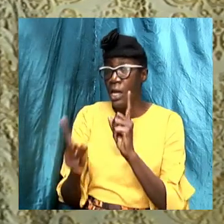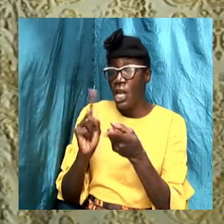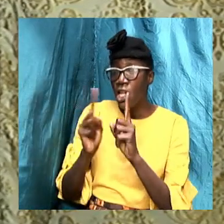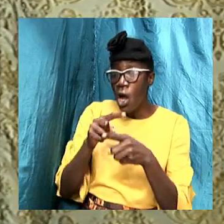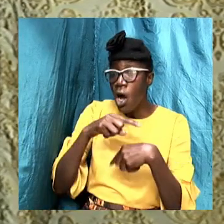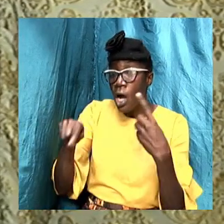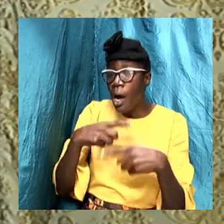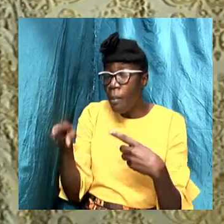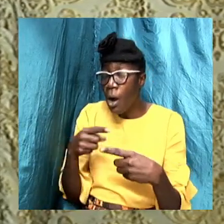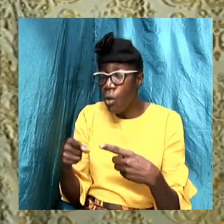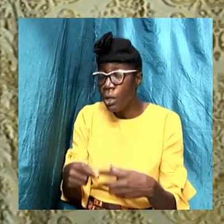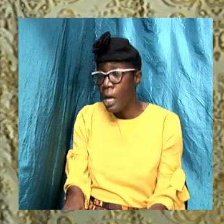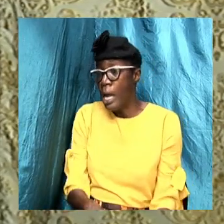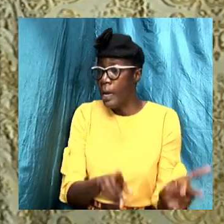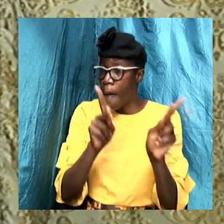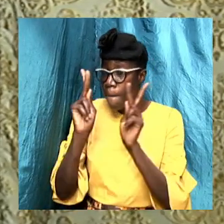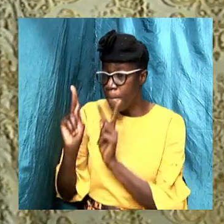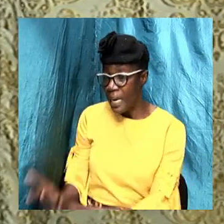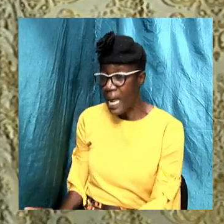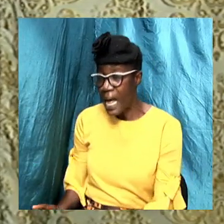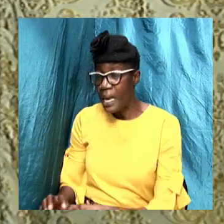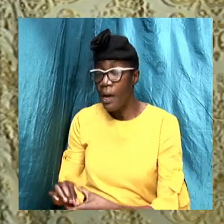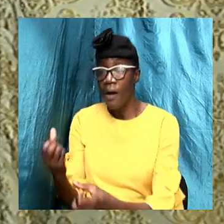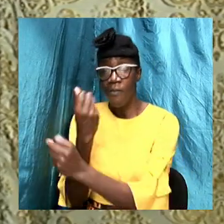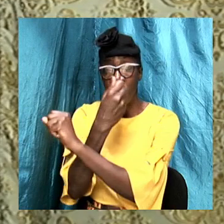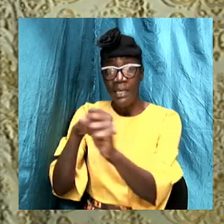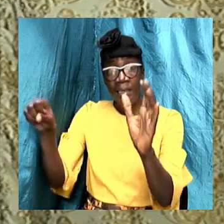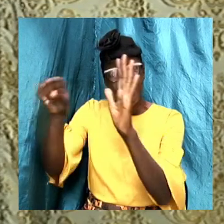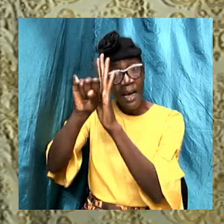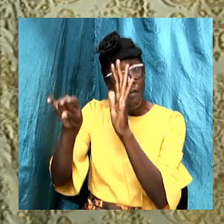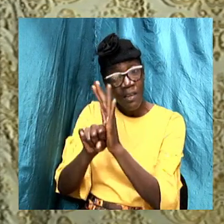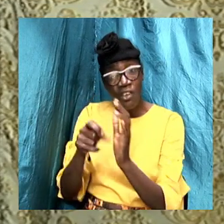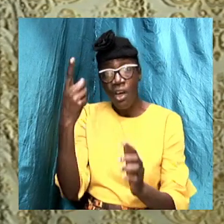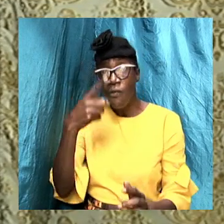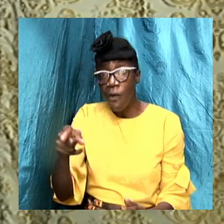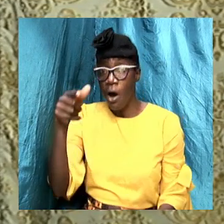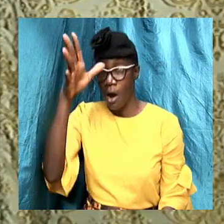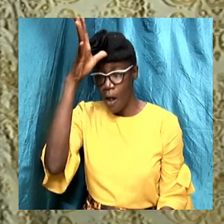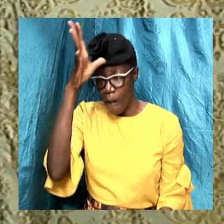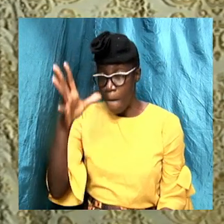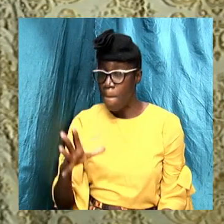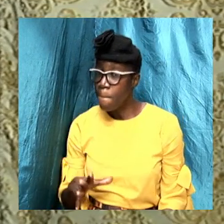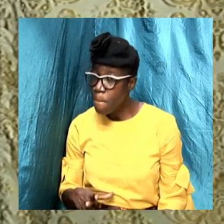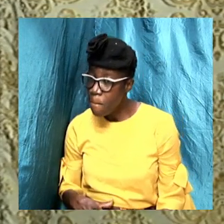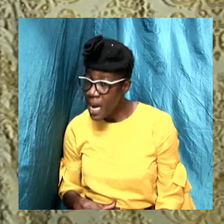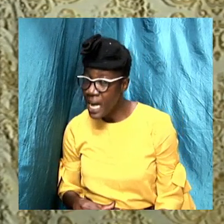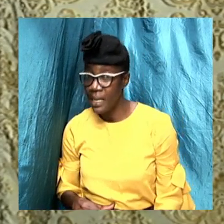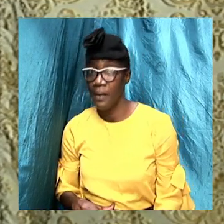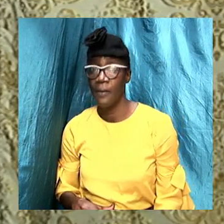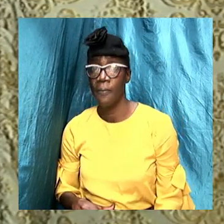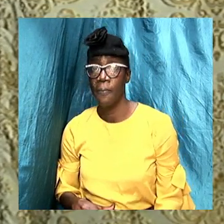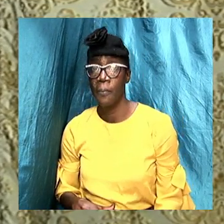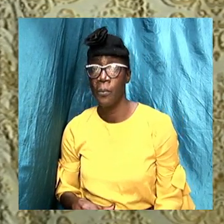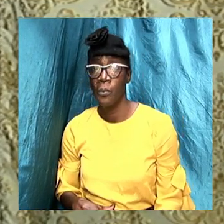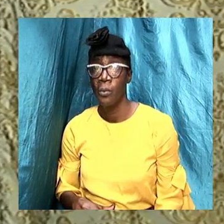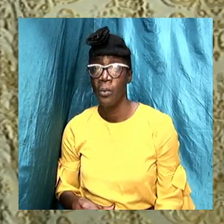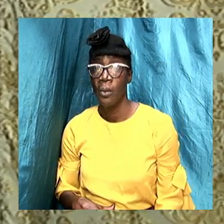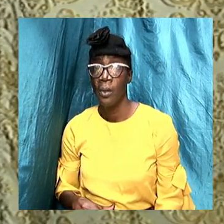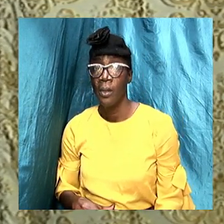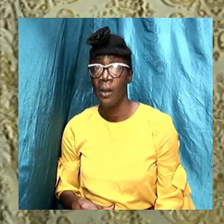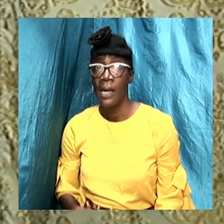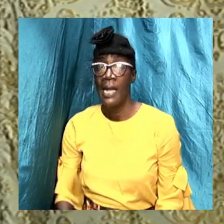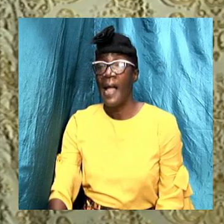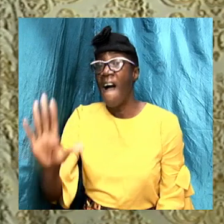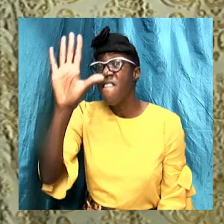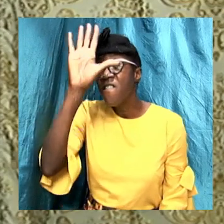was really the plan of salvation for mankind. You know, is comprised in five